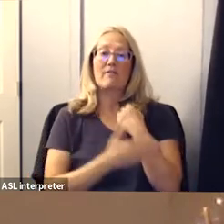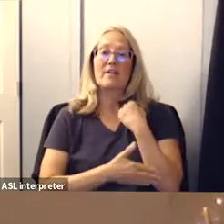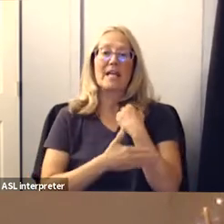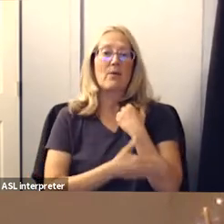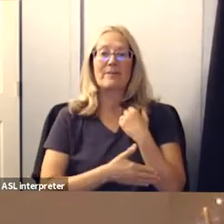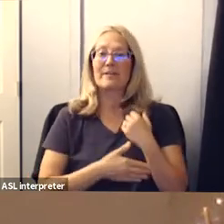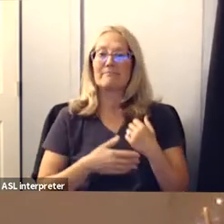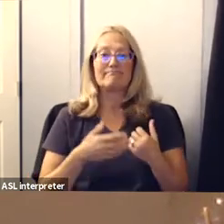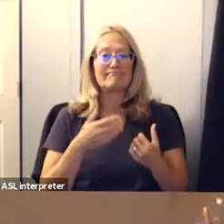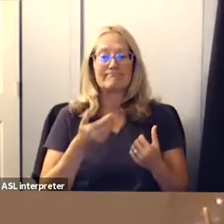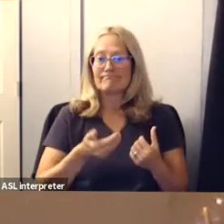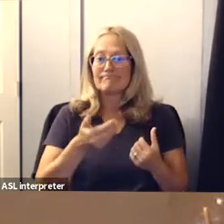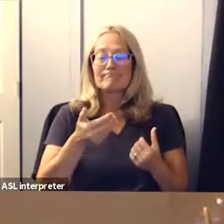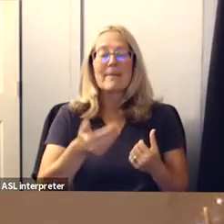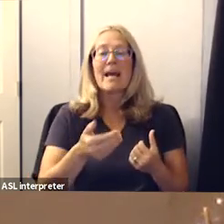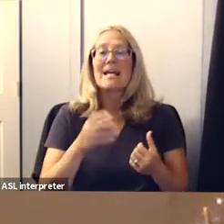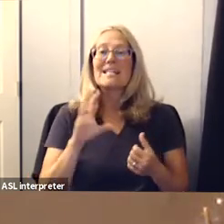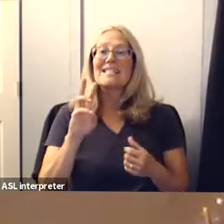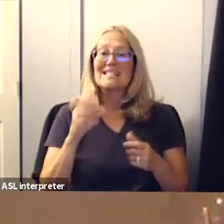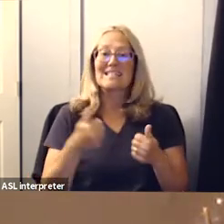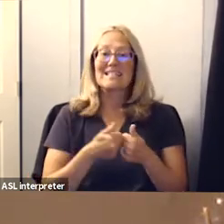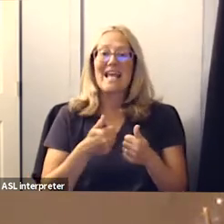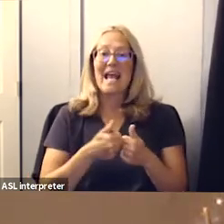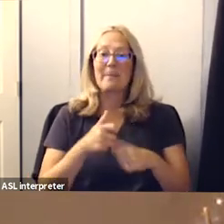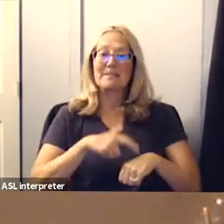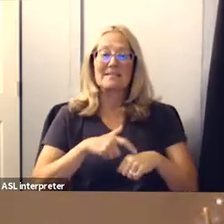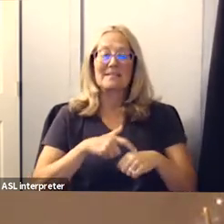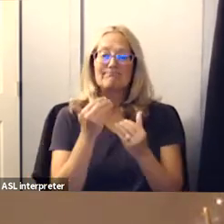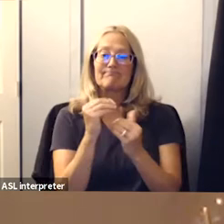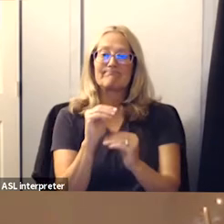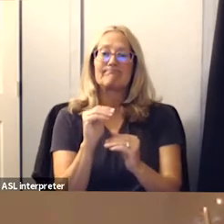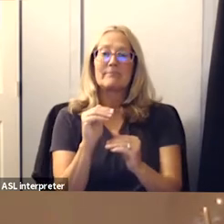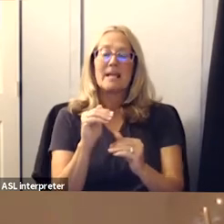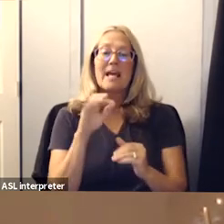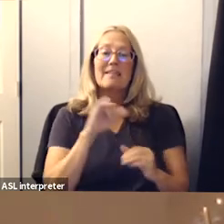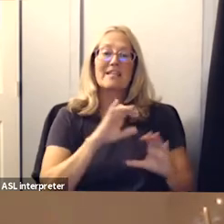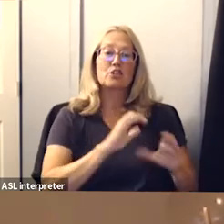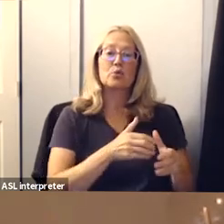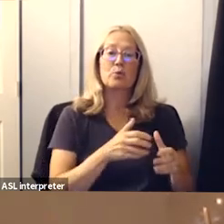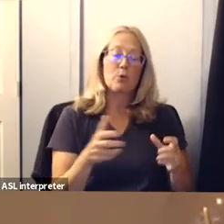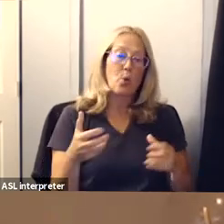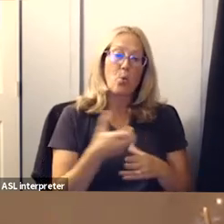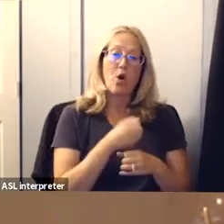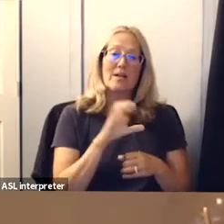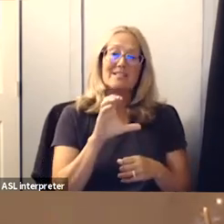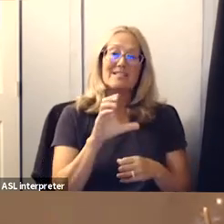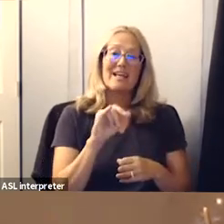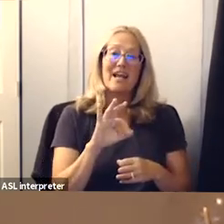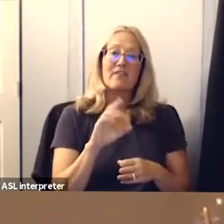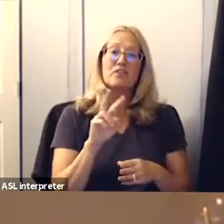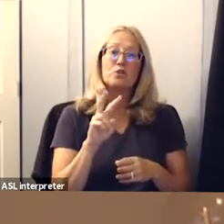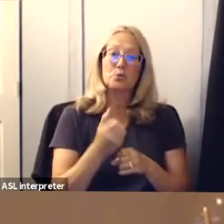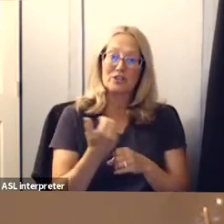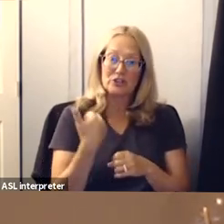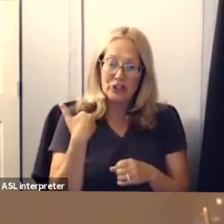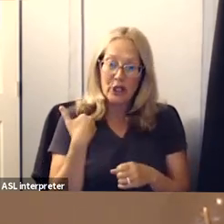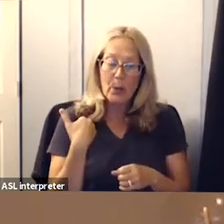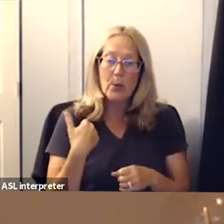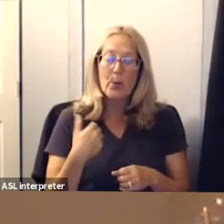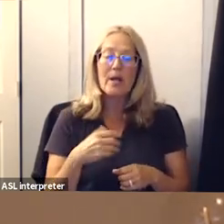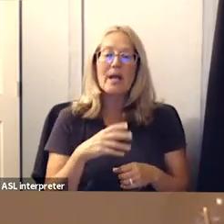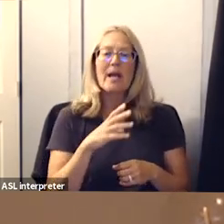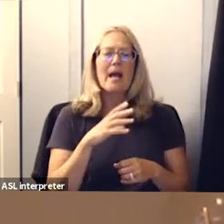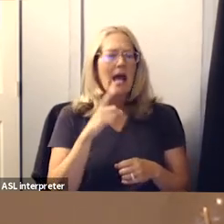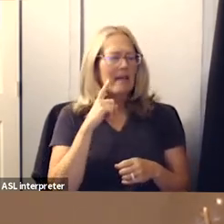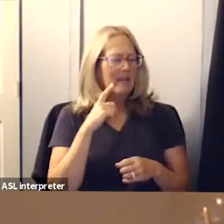um we only had a six game season and this was a group of boys that had one cif um two years ago um actually i think the